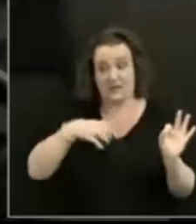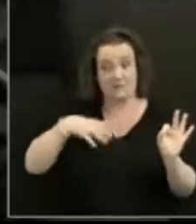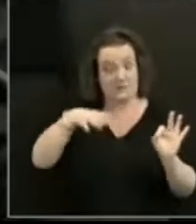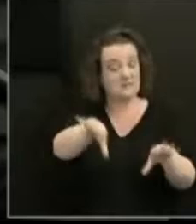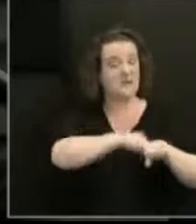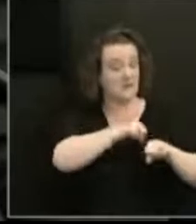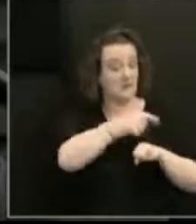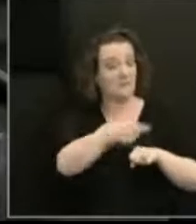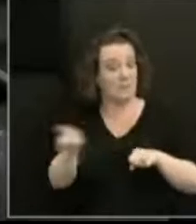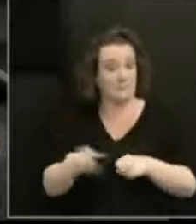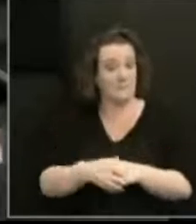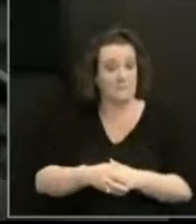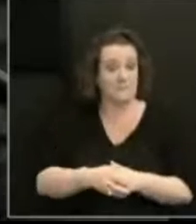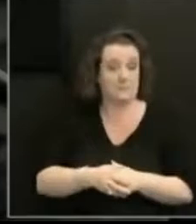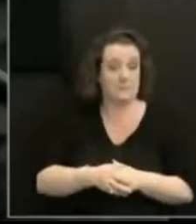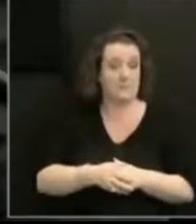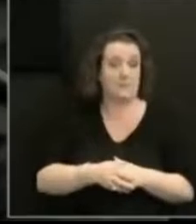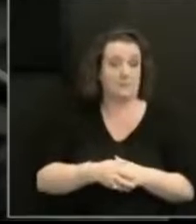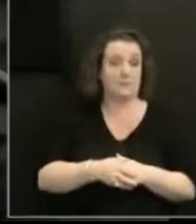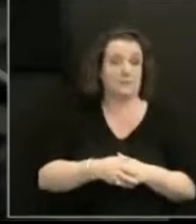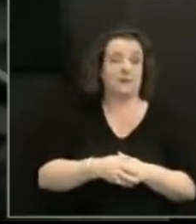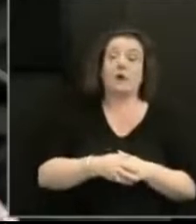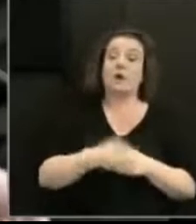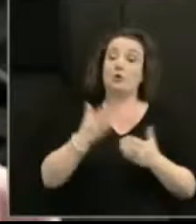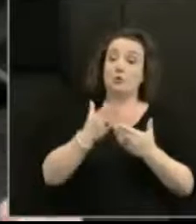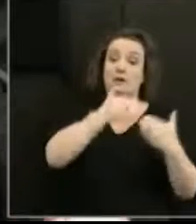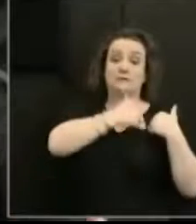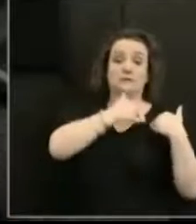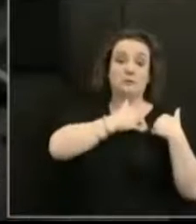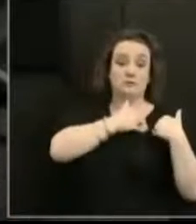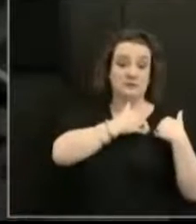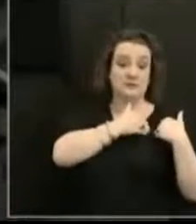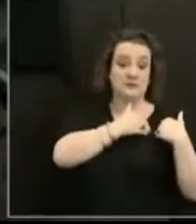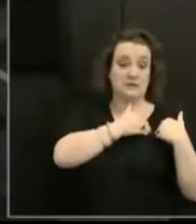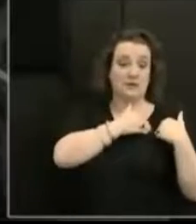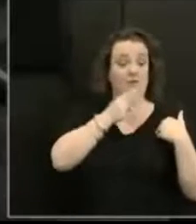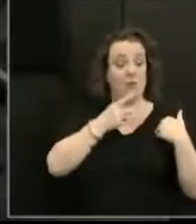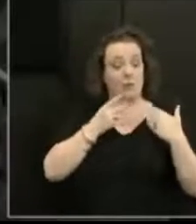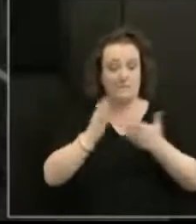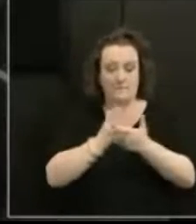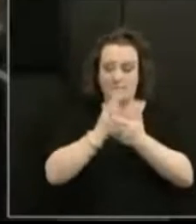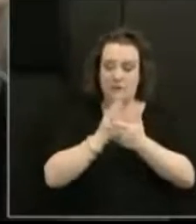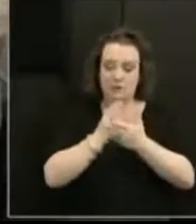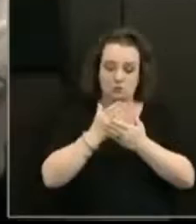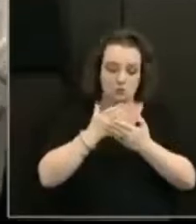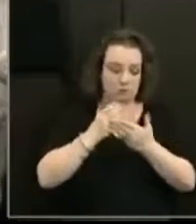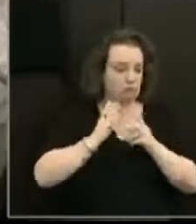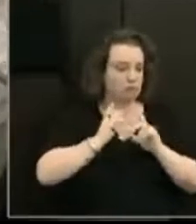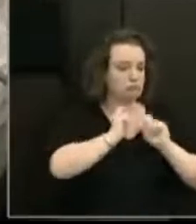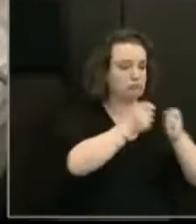life. It must lead to accountability and mechanisms for tailored redress and rehabilitation.